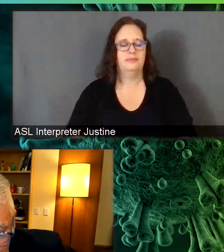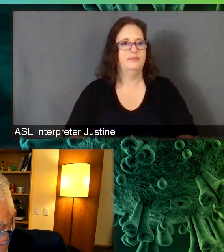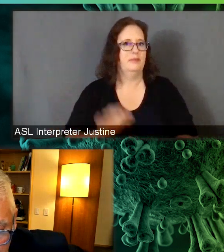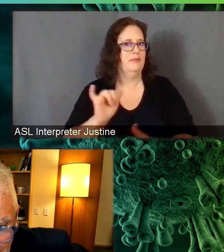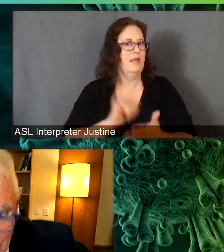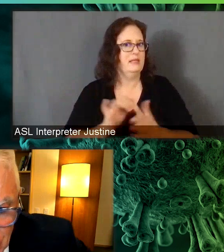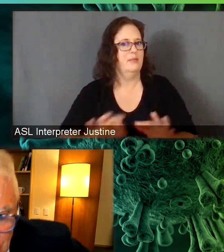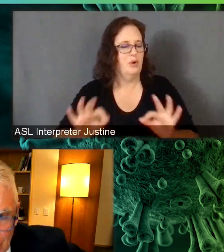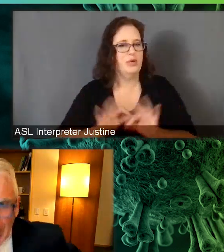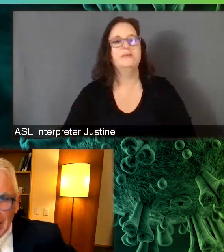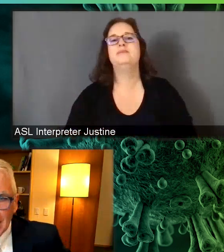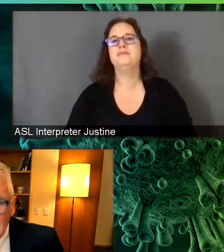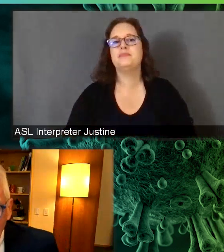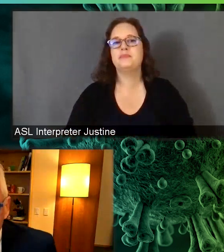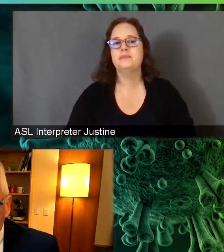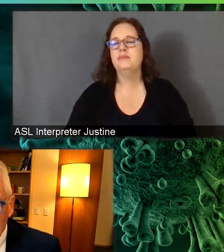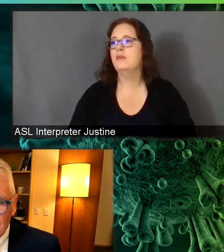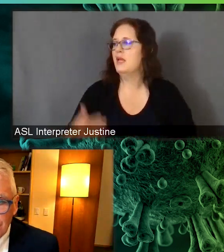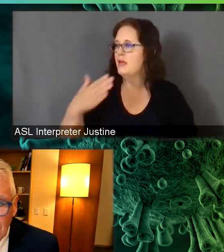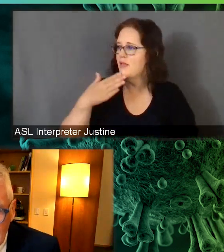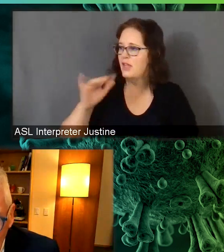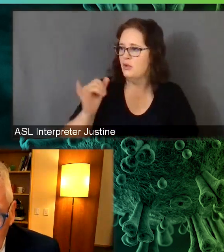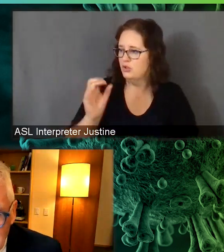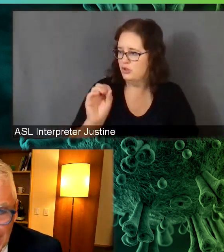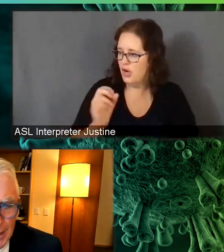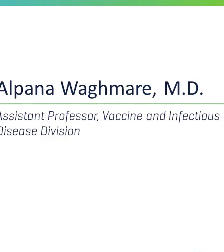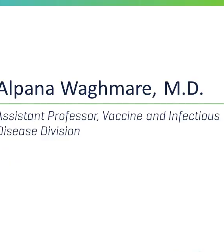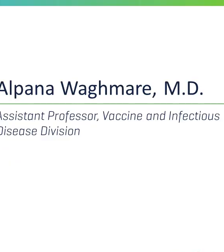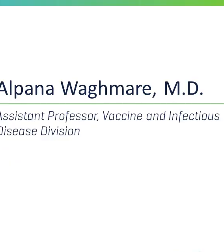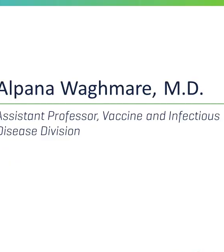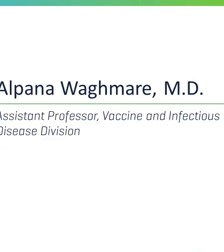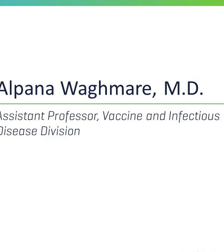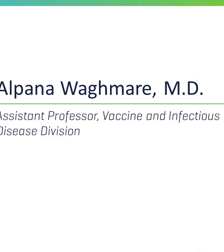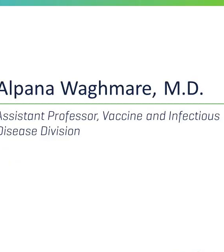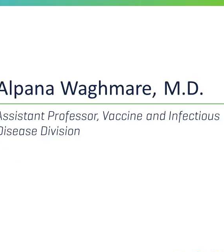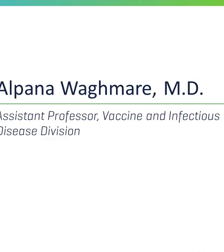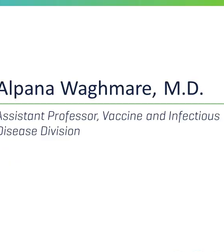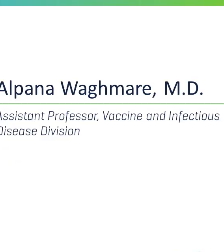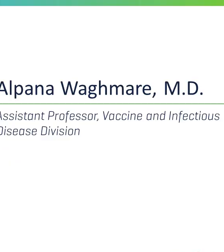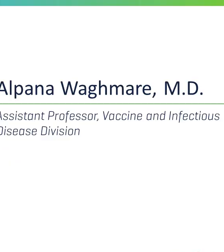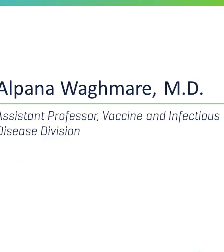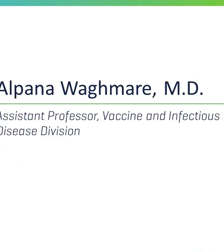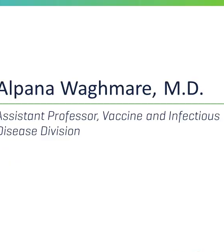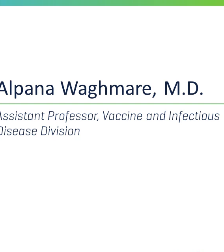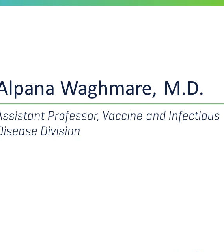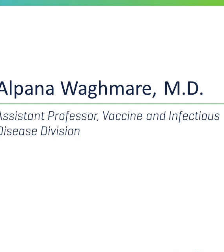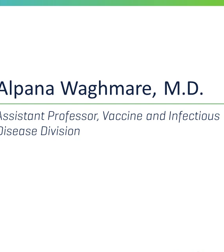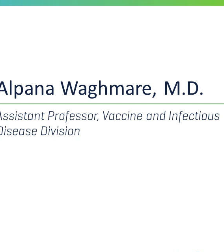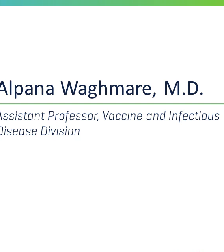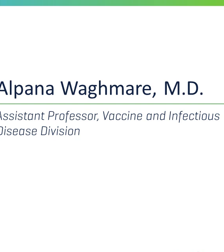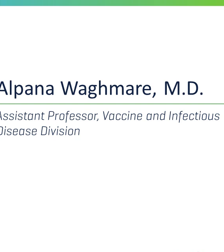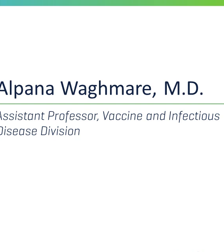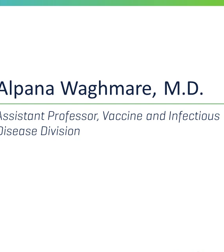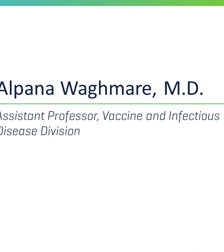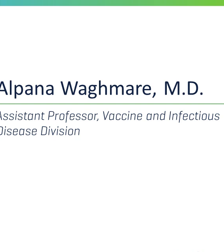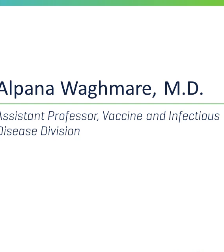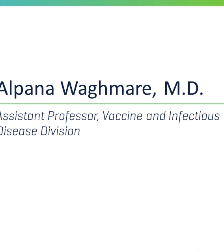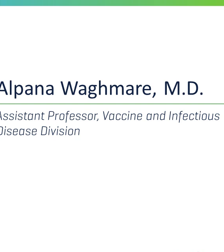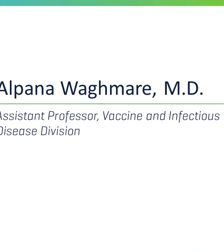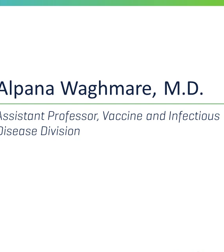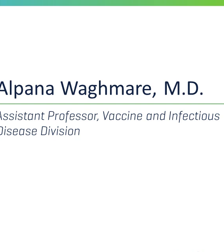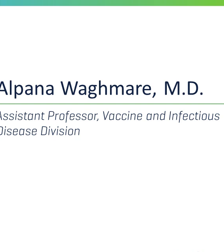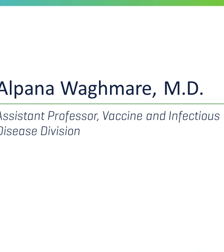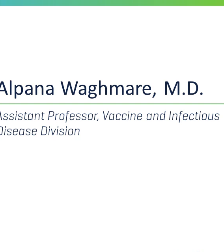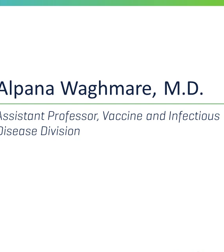much. We're going to have you come back in just a second after we hear from Alpana with lots of questions. I want to thank everyone. Folks are lighting